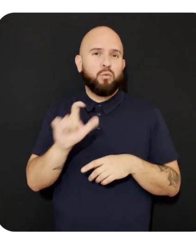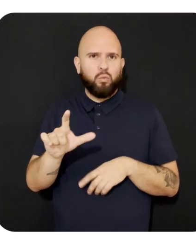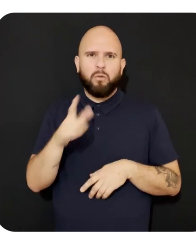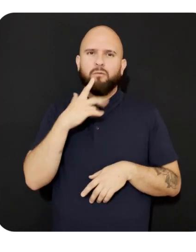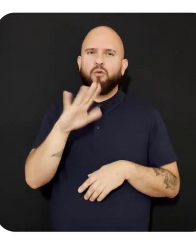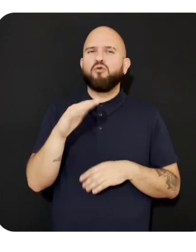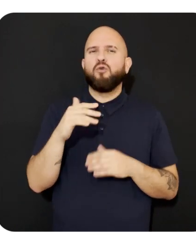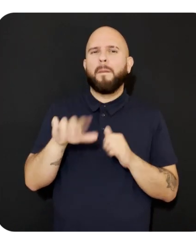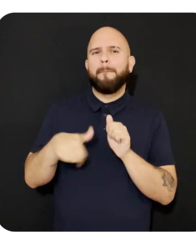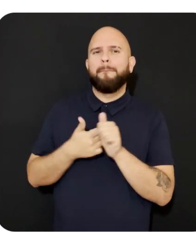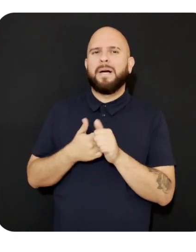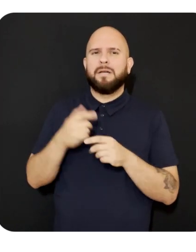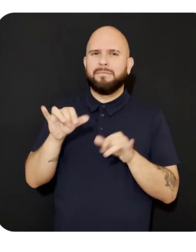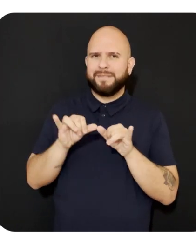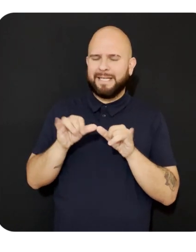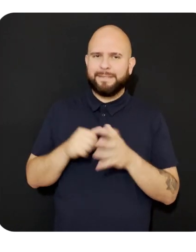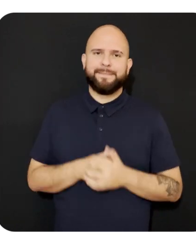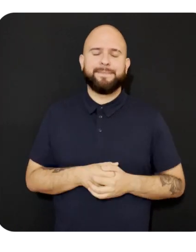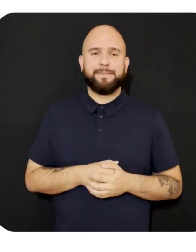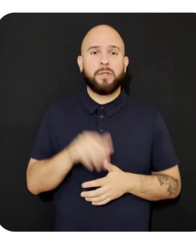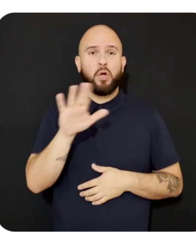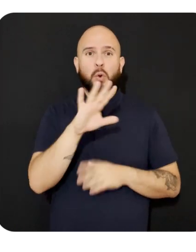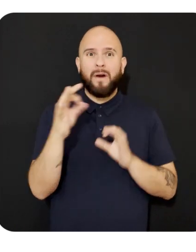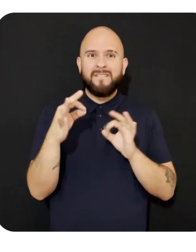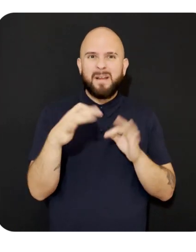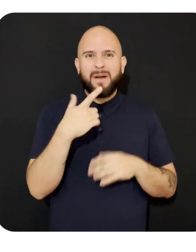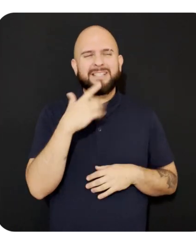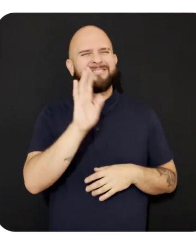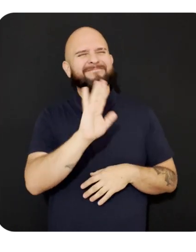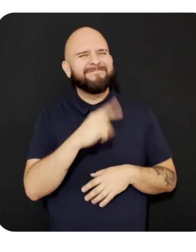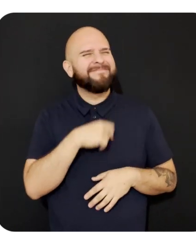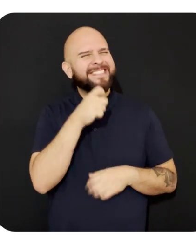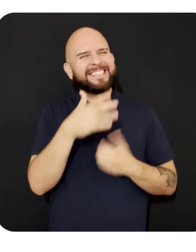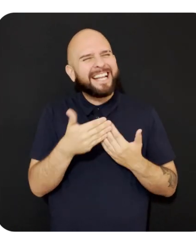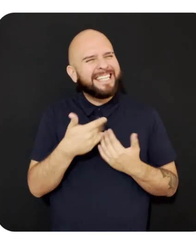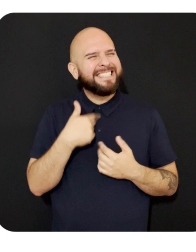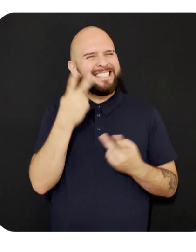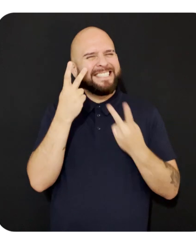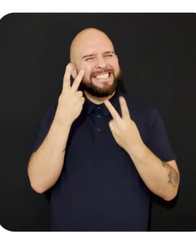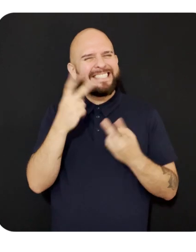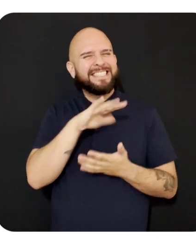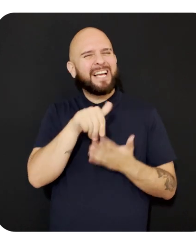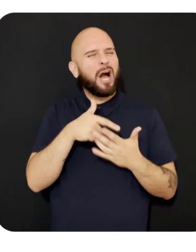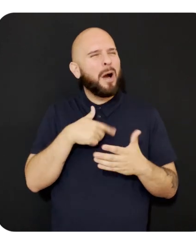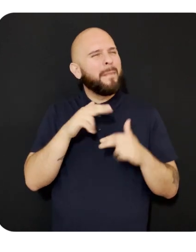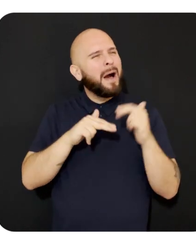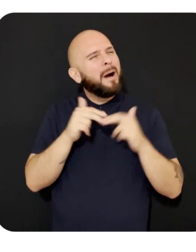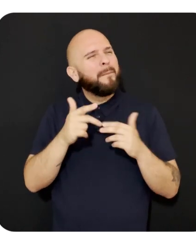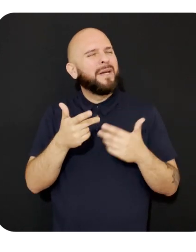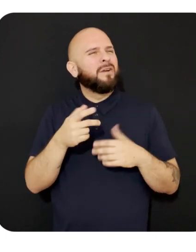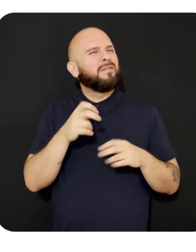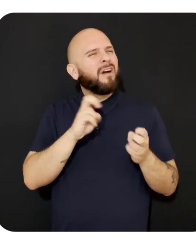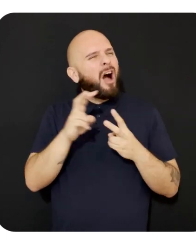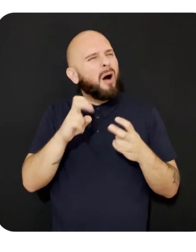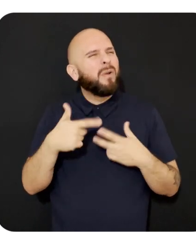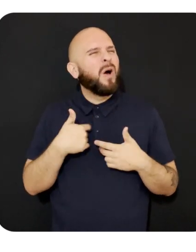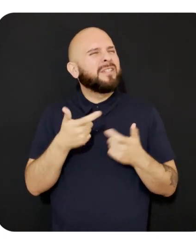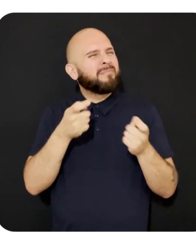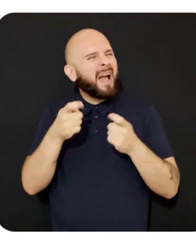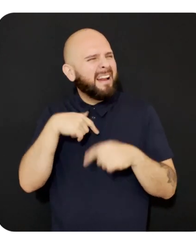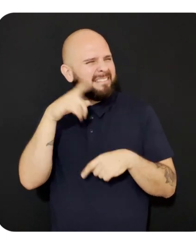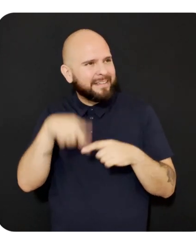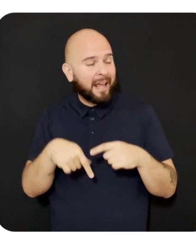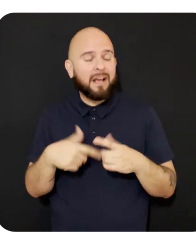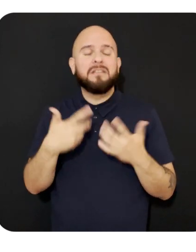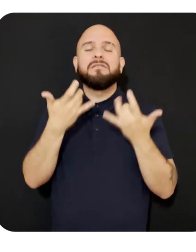We heard your feedback that it wasn't easy to see and manage all of your build uploads to release channels, so we also added a